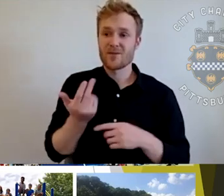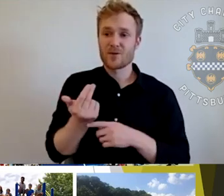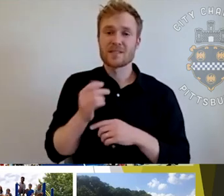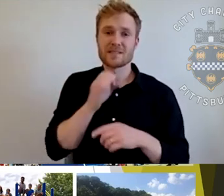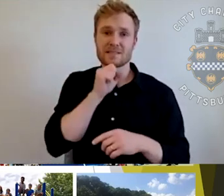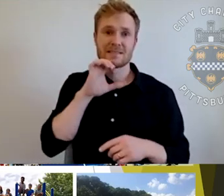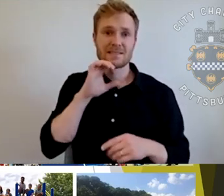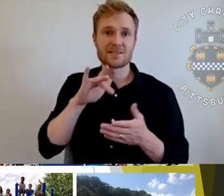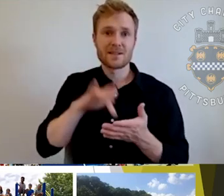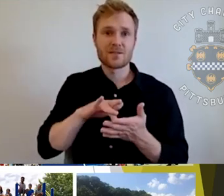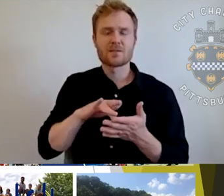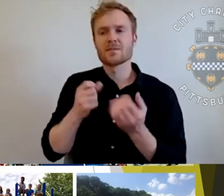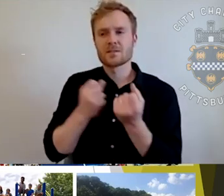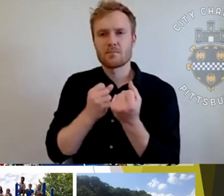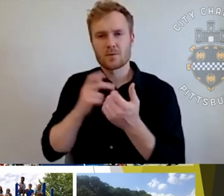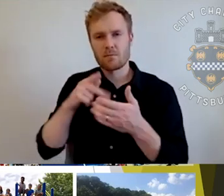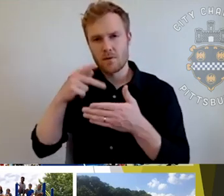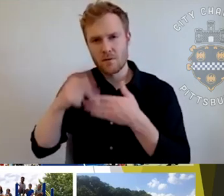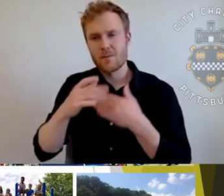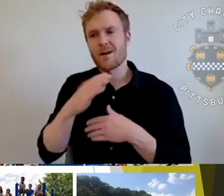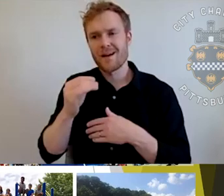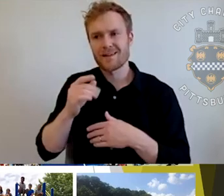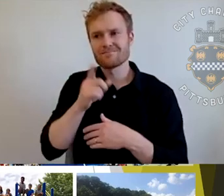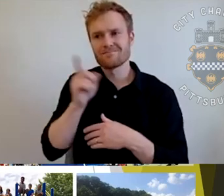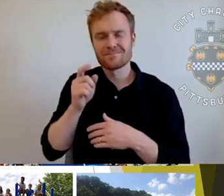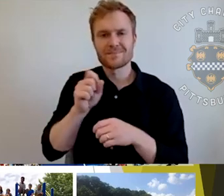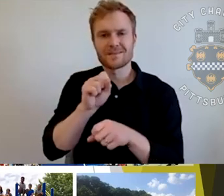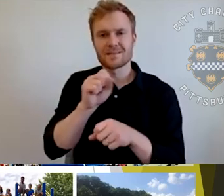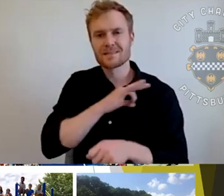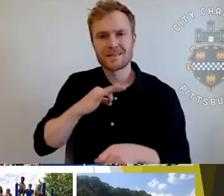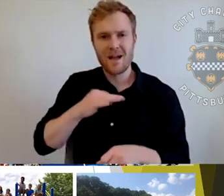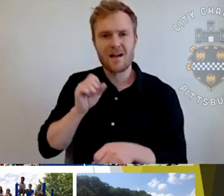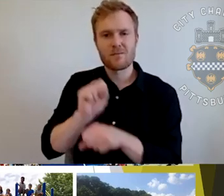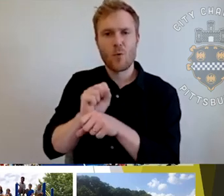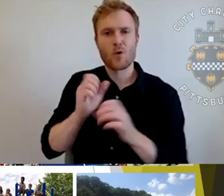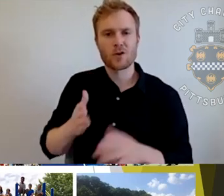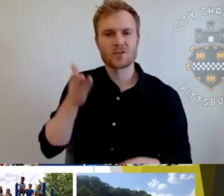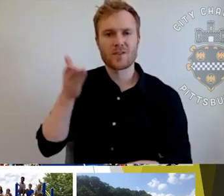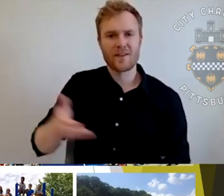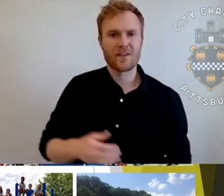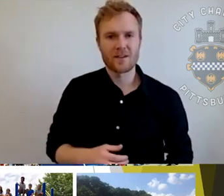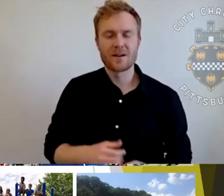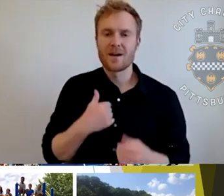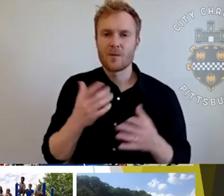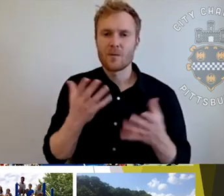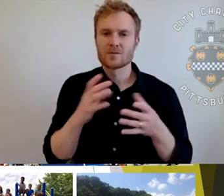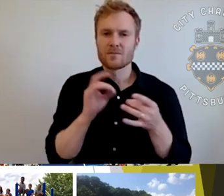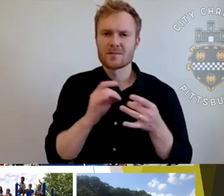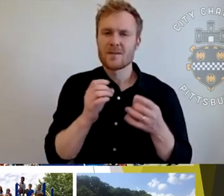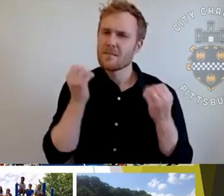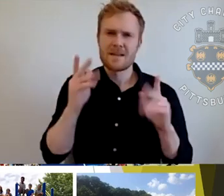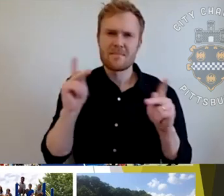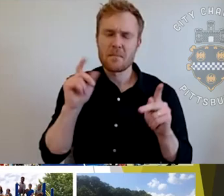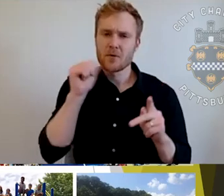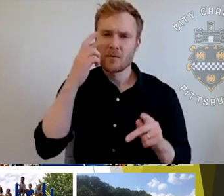staff that, uh, facilitate the programs for the seniors. So I just wanted to make mention of that because a lot of people just don't make that association and it's